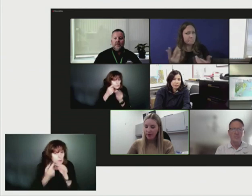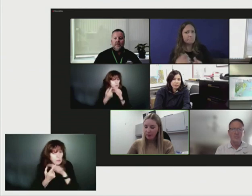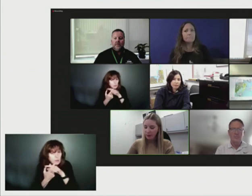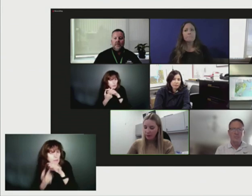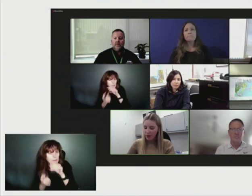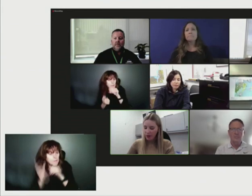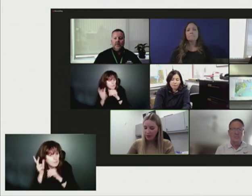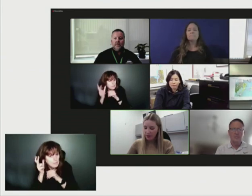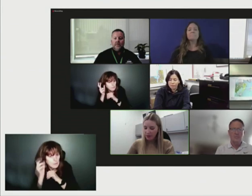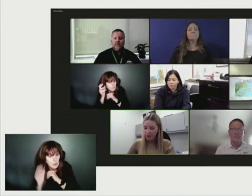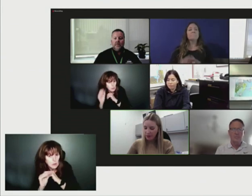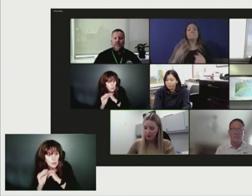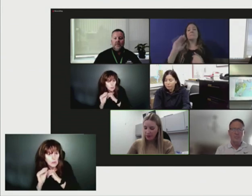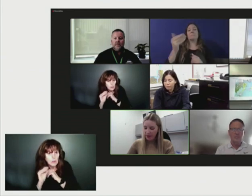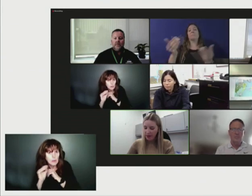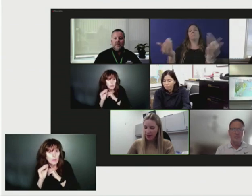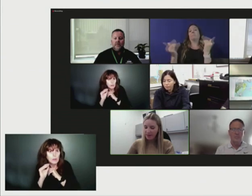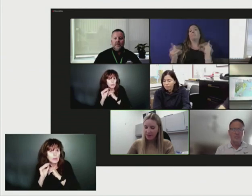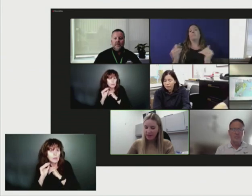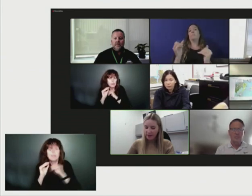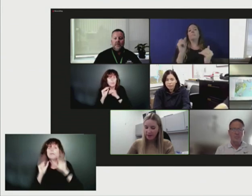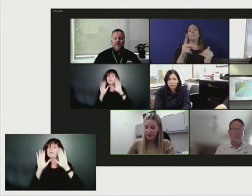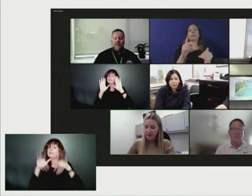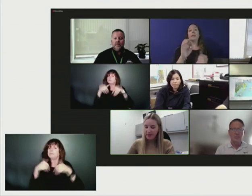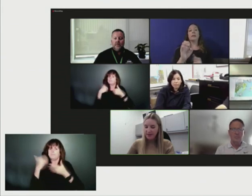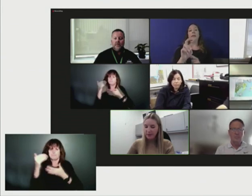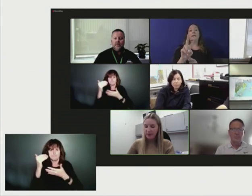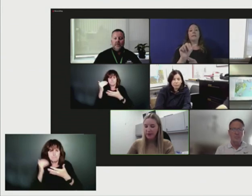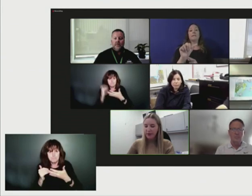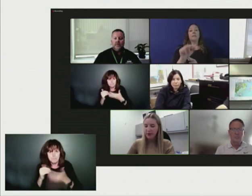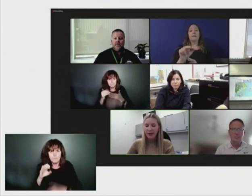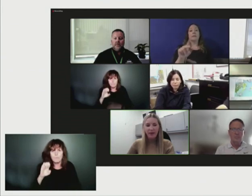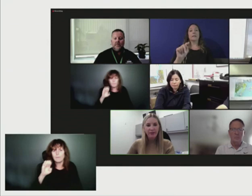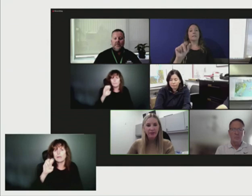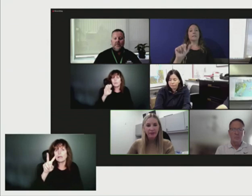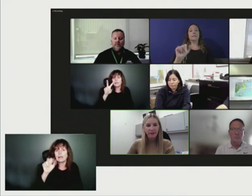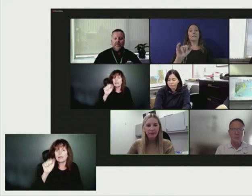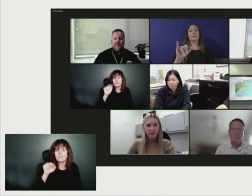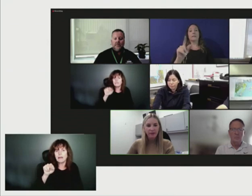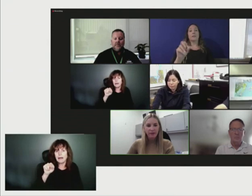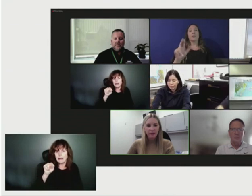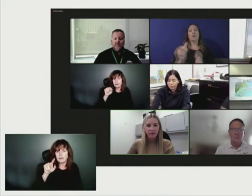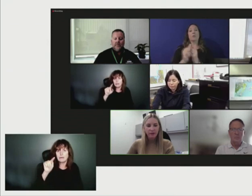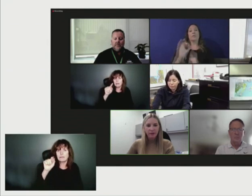Okay, we'll move on to Evan Taylor with CKBW. Go ahead, Evan.